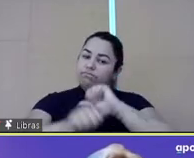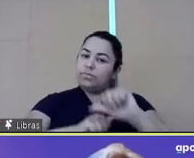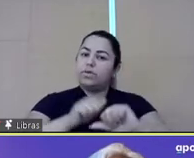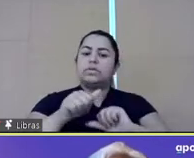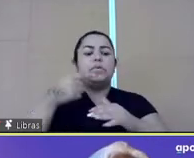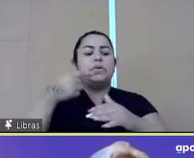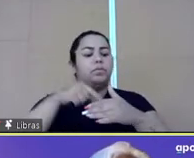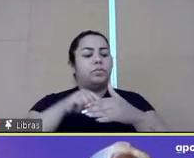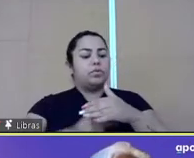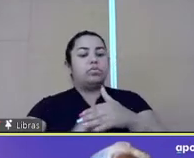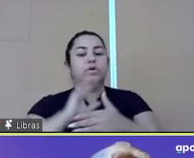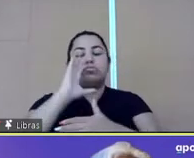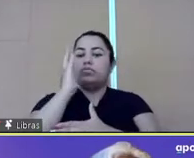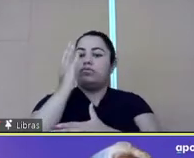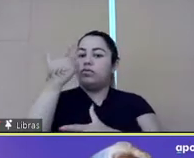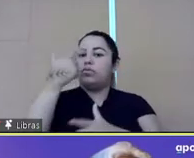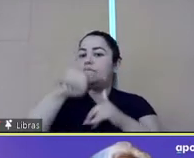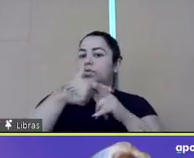and tomorrow.